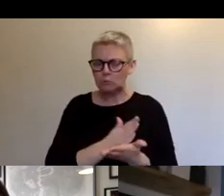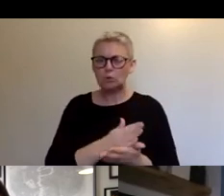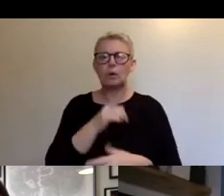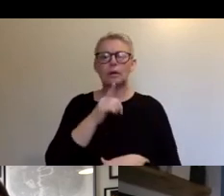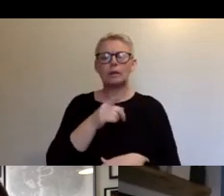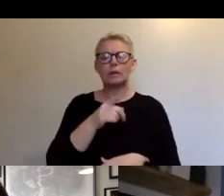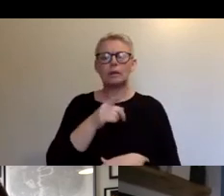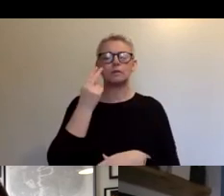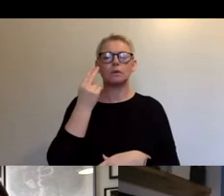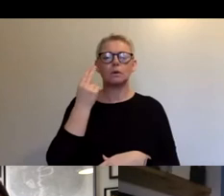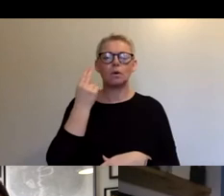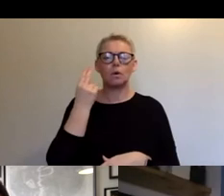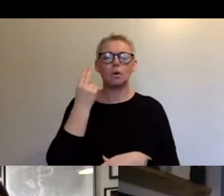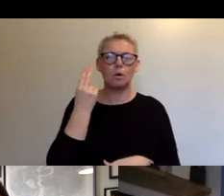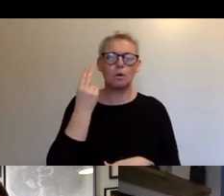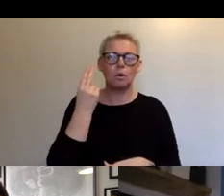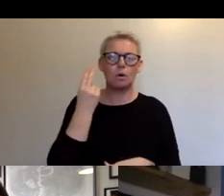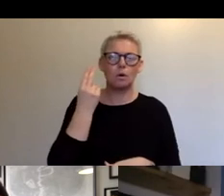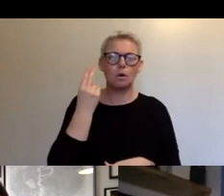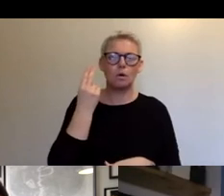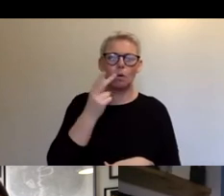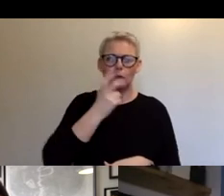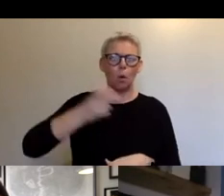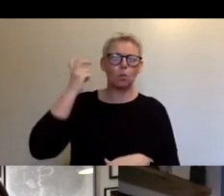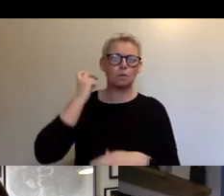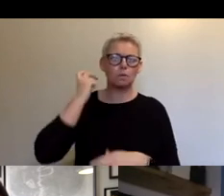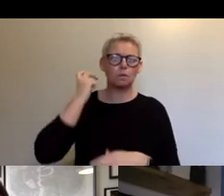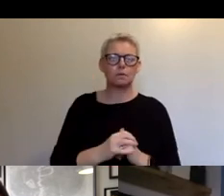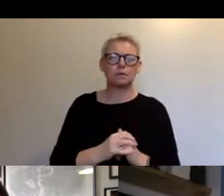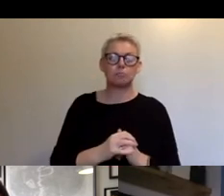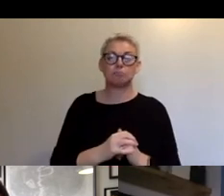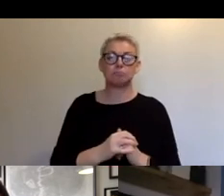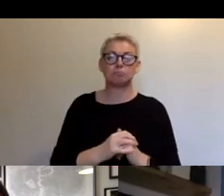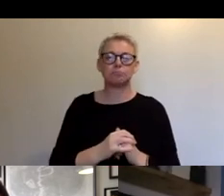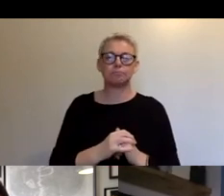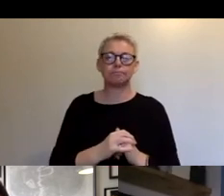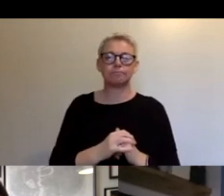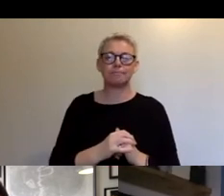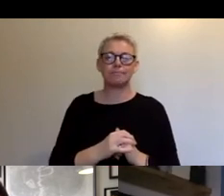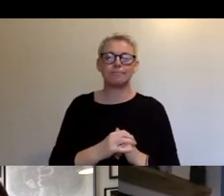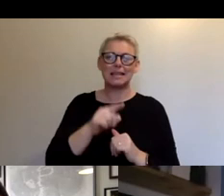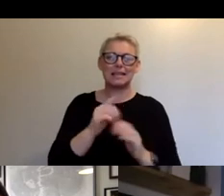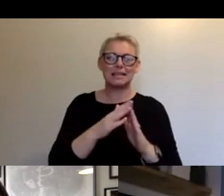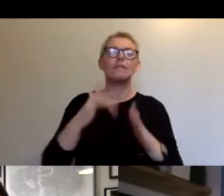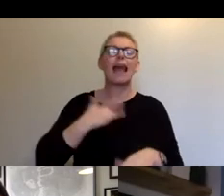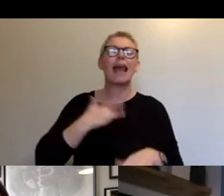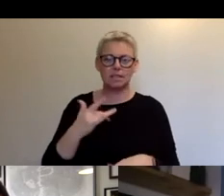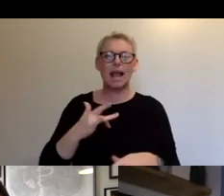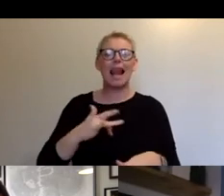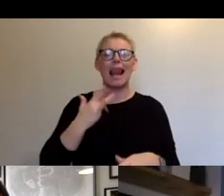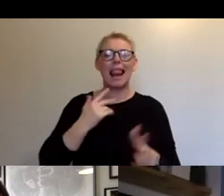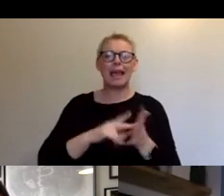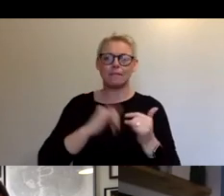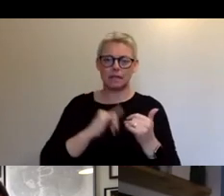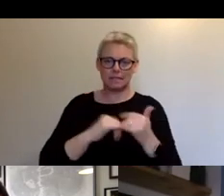are really dated, but I kind of love it. Um, and it talks about different kinds of liveness in a virtual environment. And I